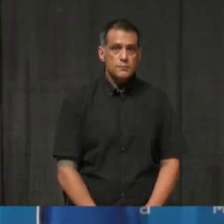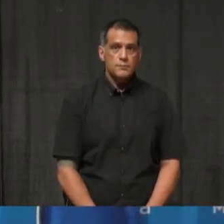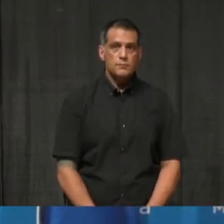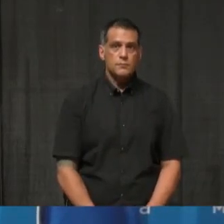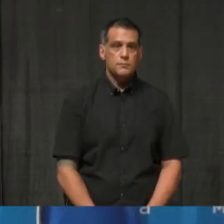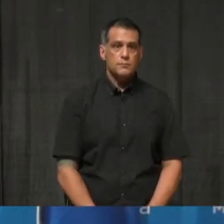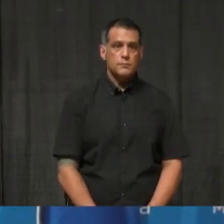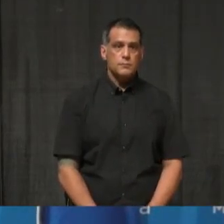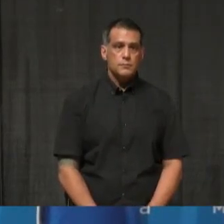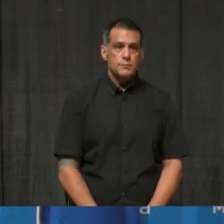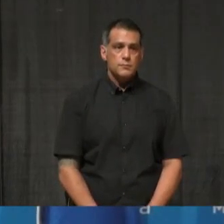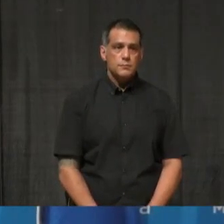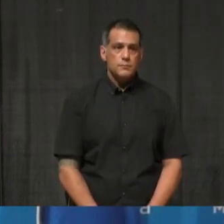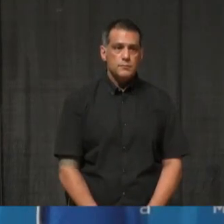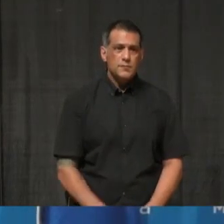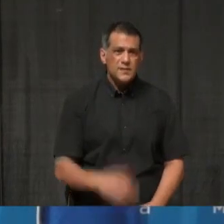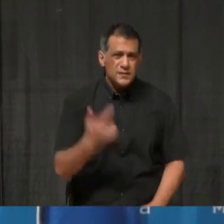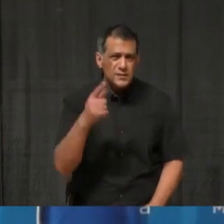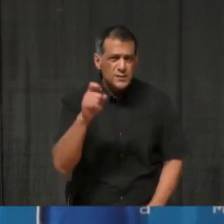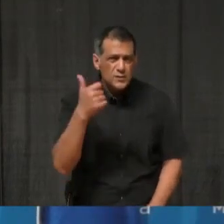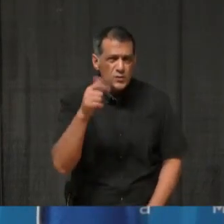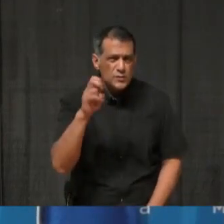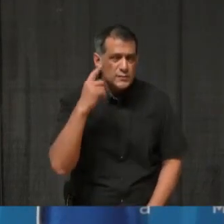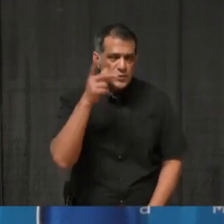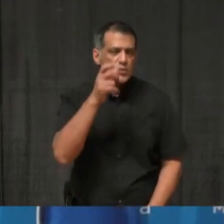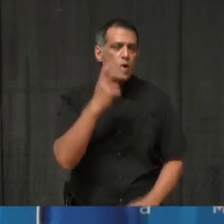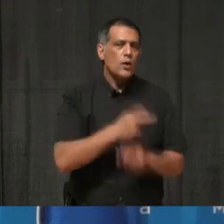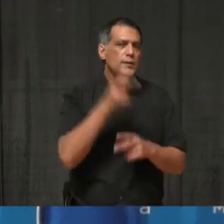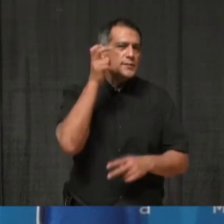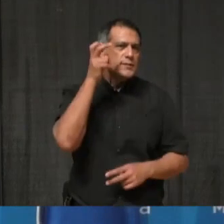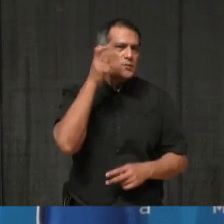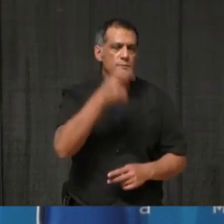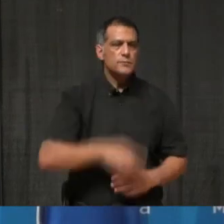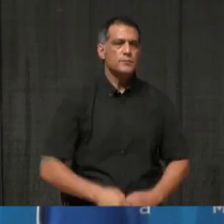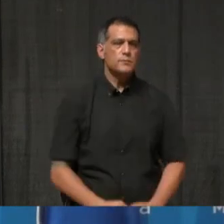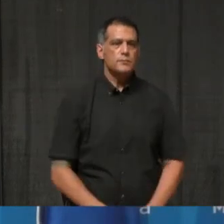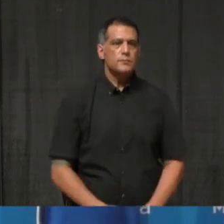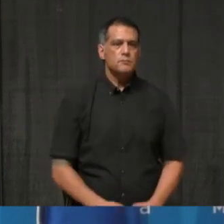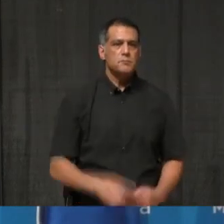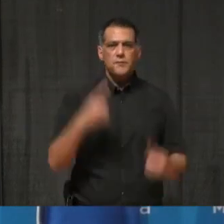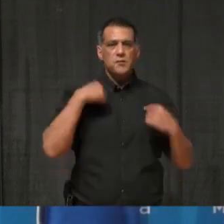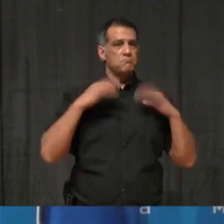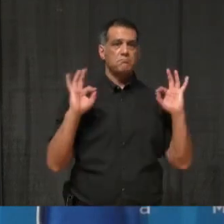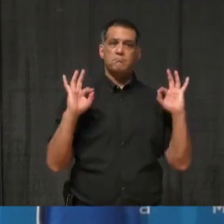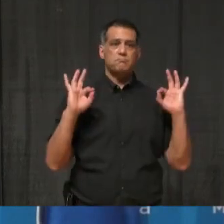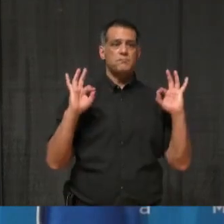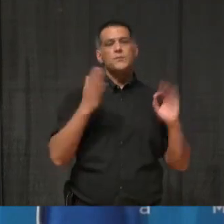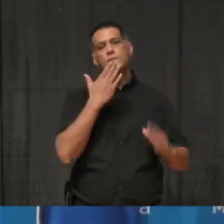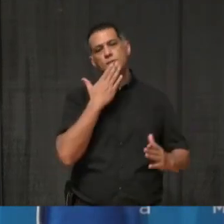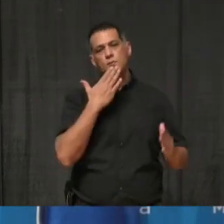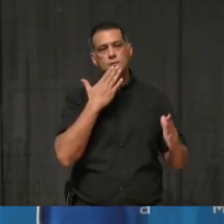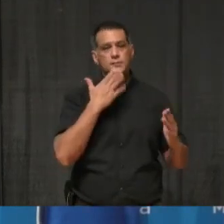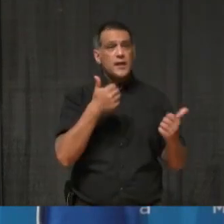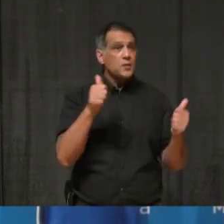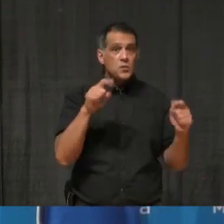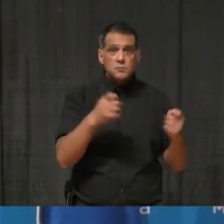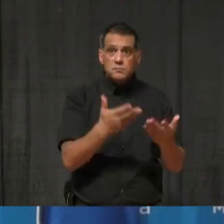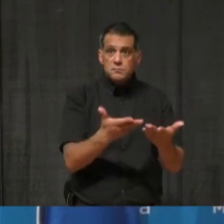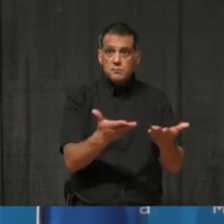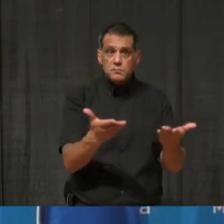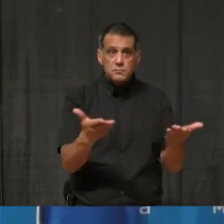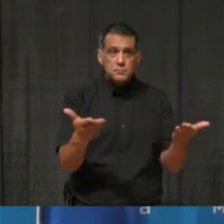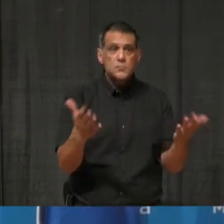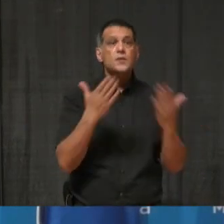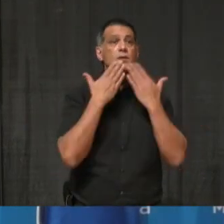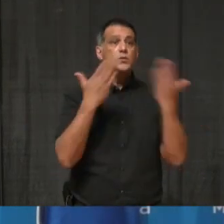Kelly, do you have a follow-up? Follow-up? No, that basically covers it for me. Thank you. Thank you. else, they're welcome. Go ahead. Thank you. Thanks for joining us